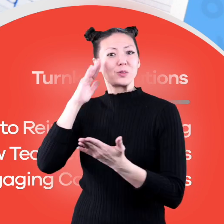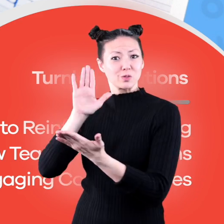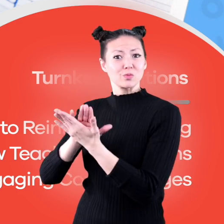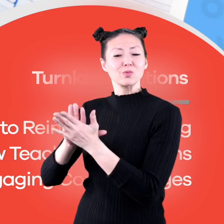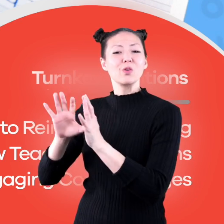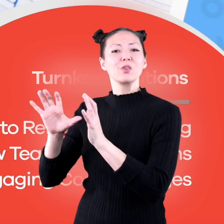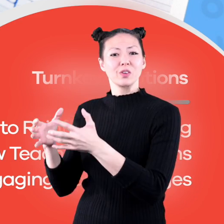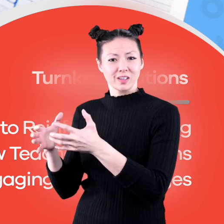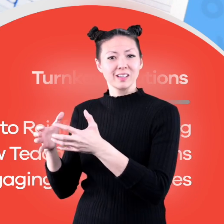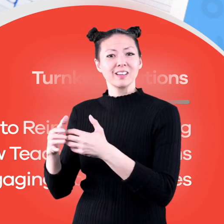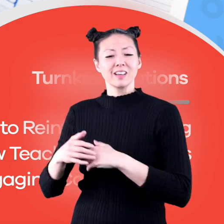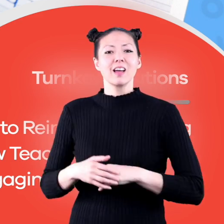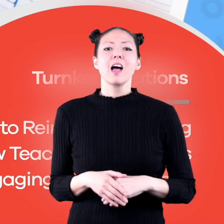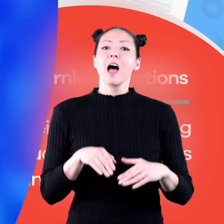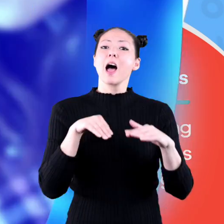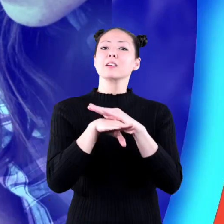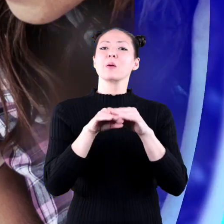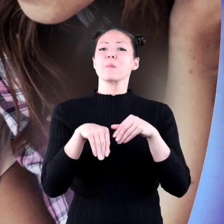homeschoolers